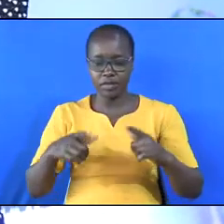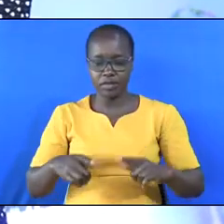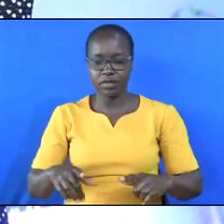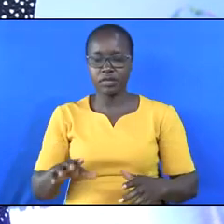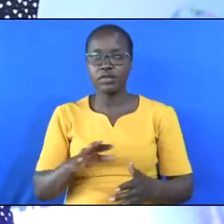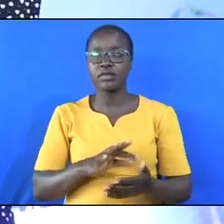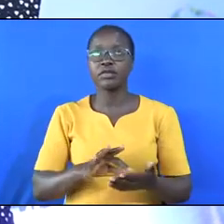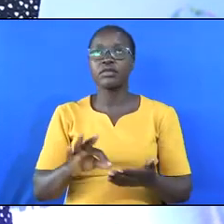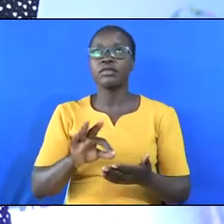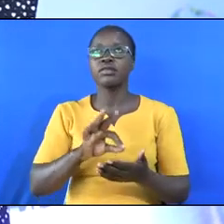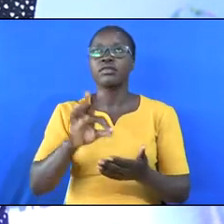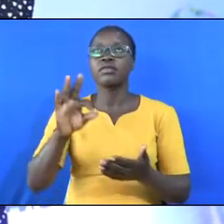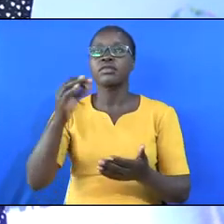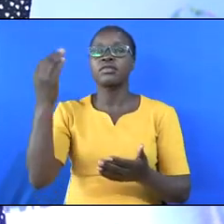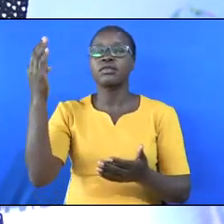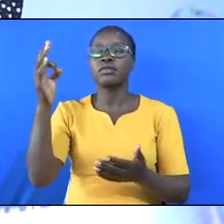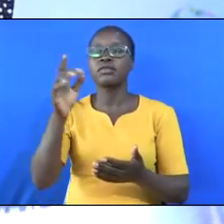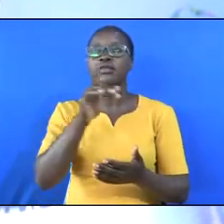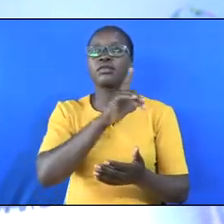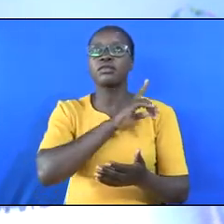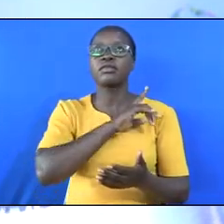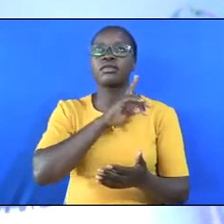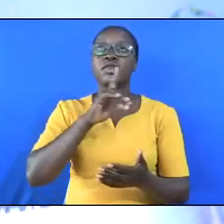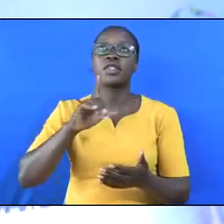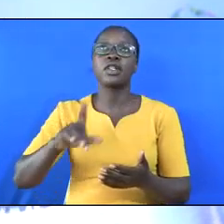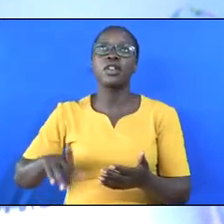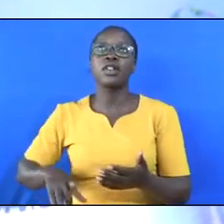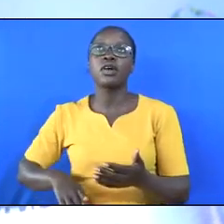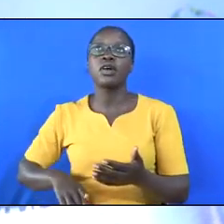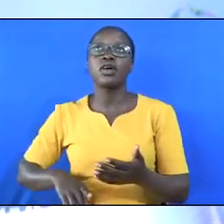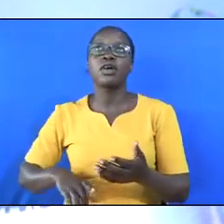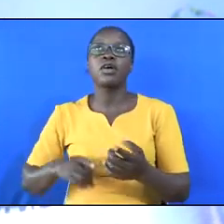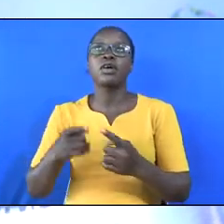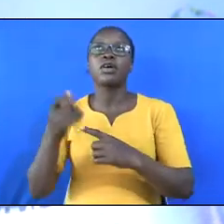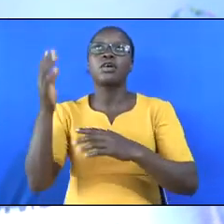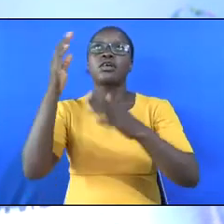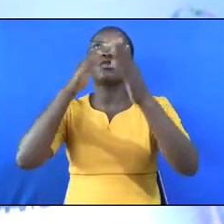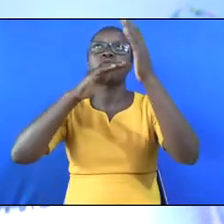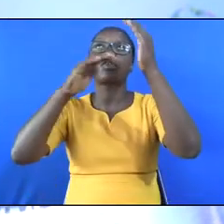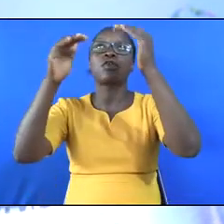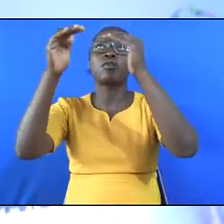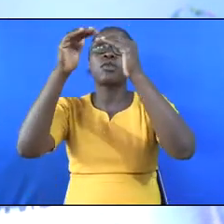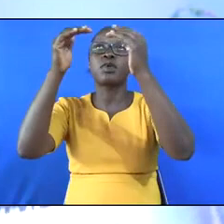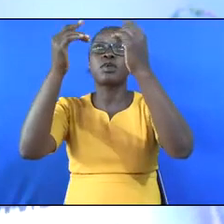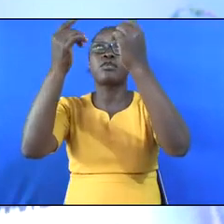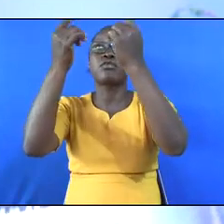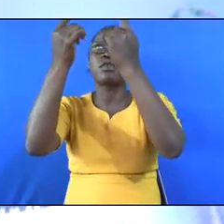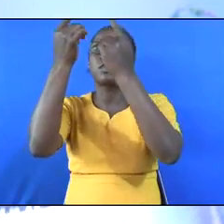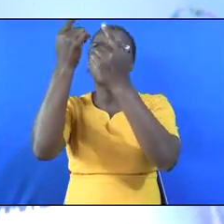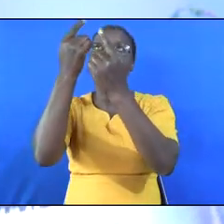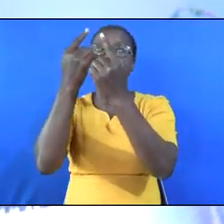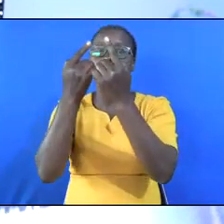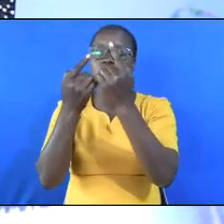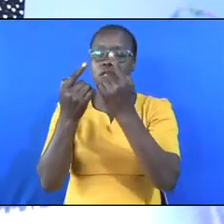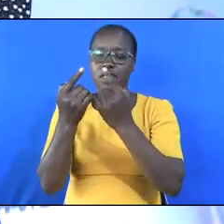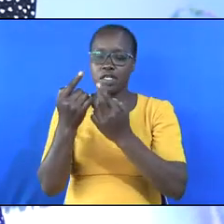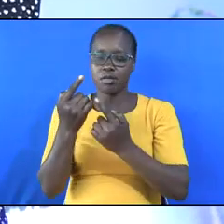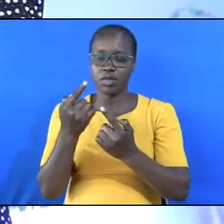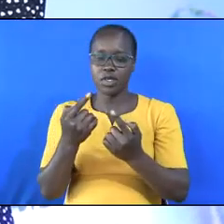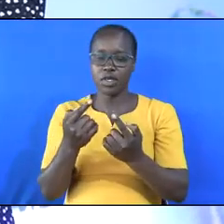May the Spirit of the Lord from heavens